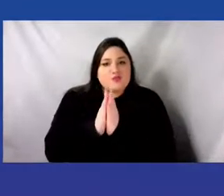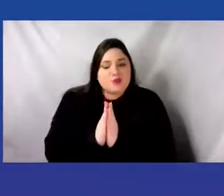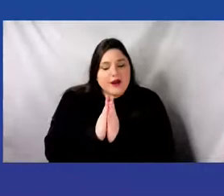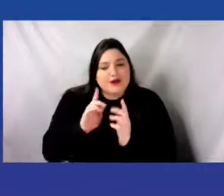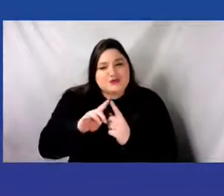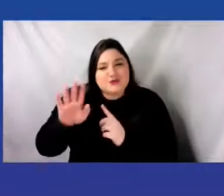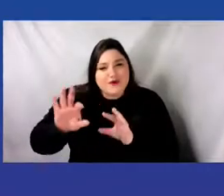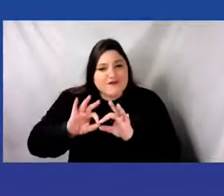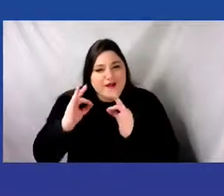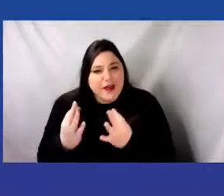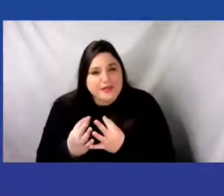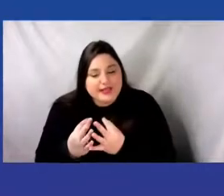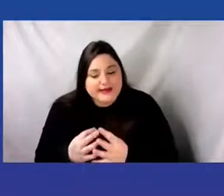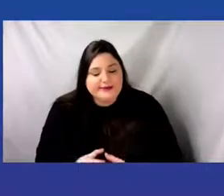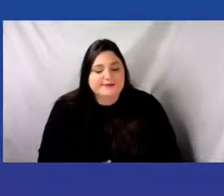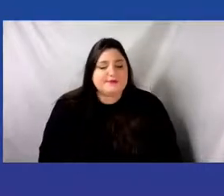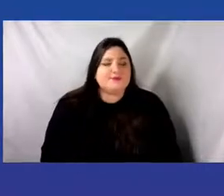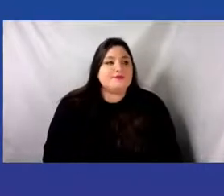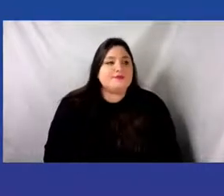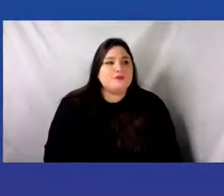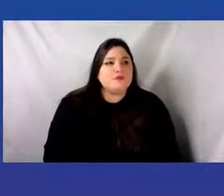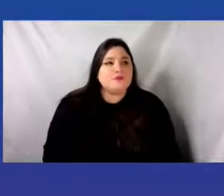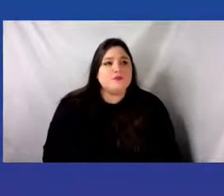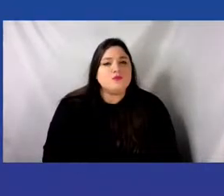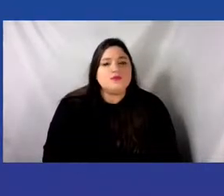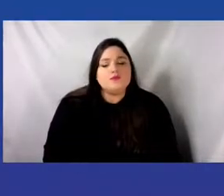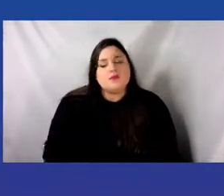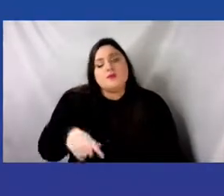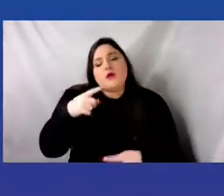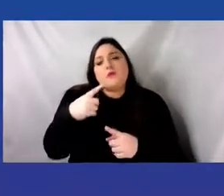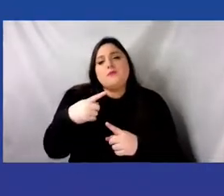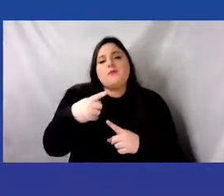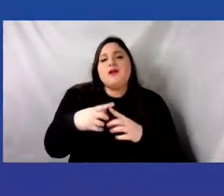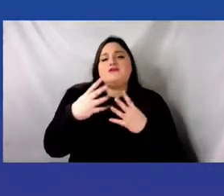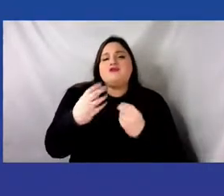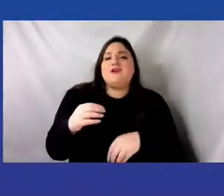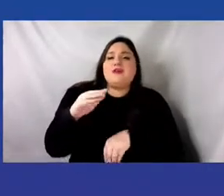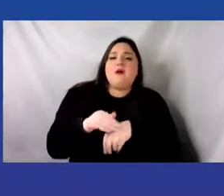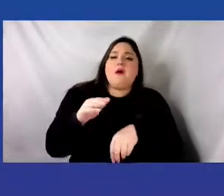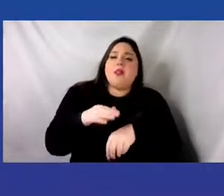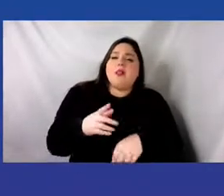call on us to continue developing a coalition mindset.